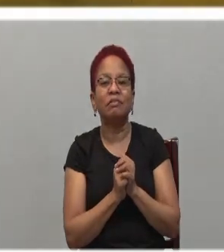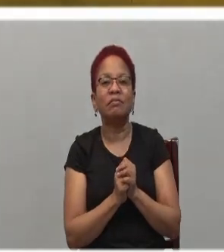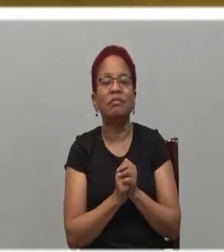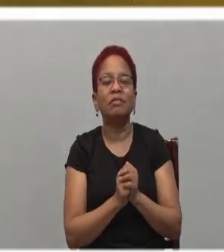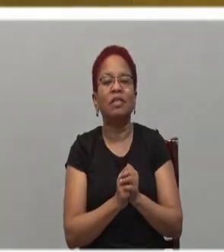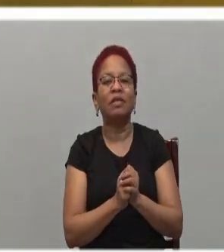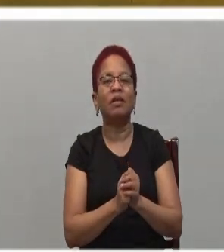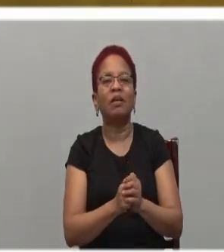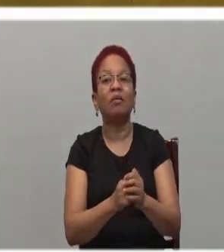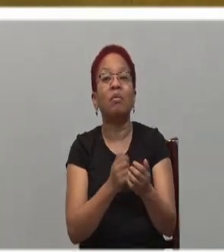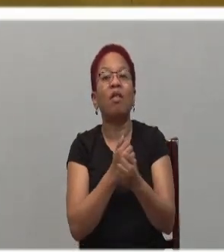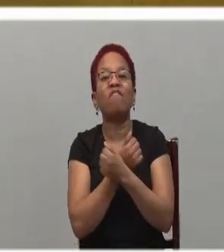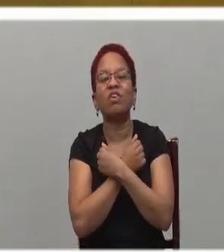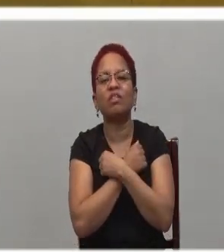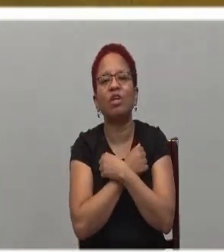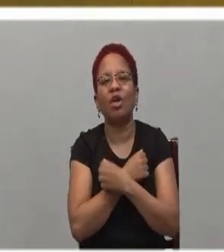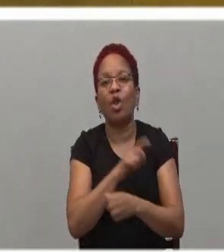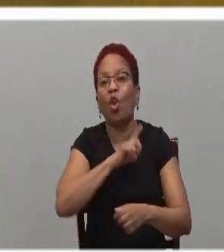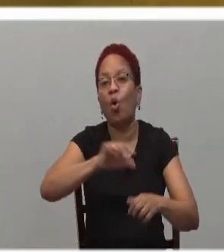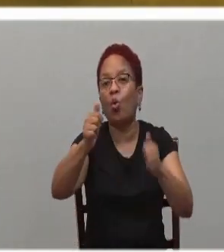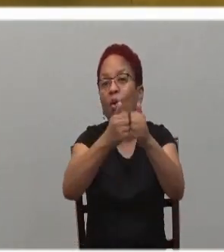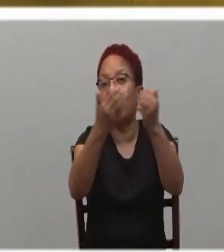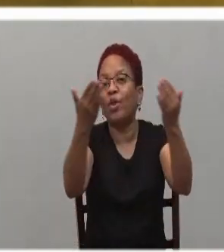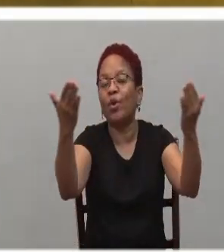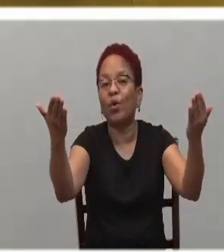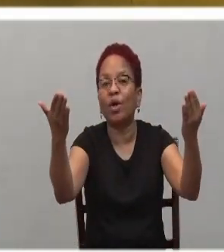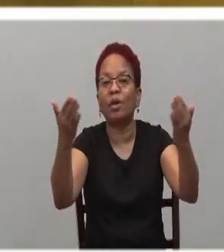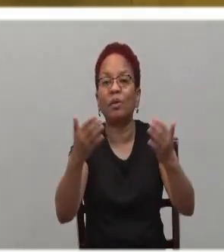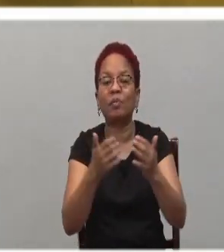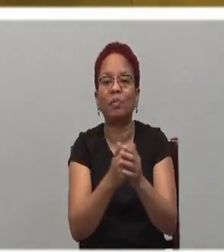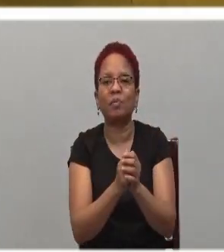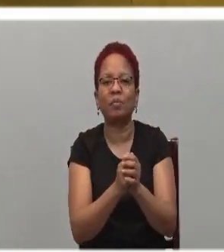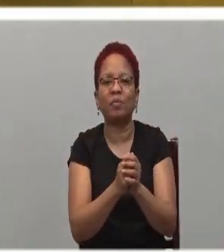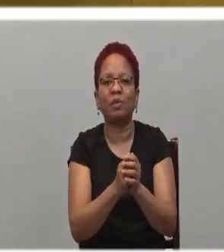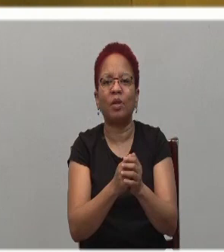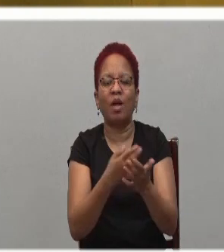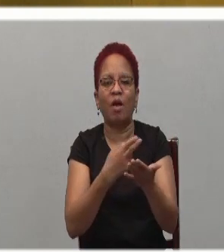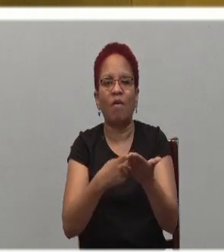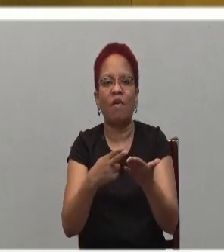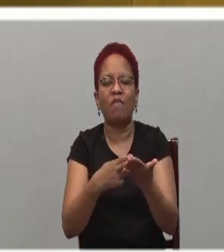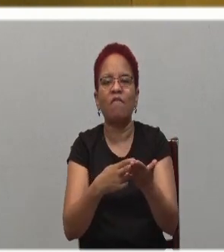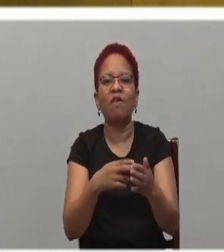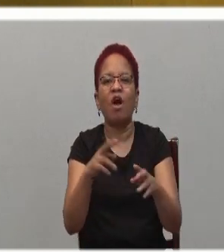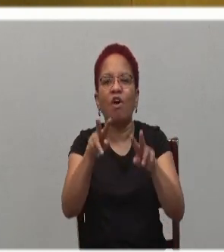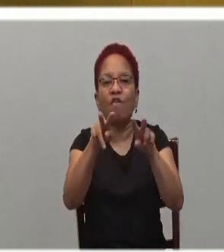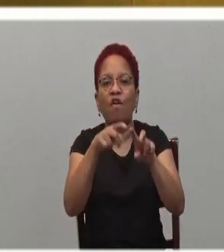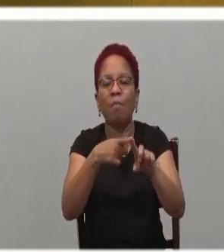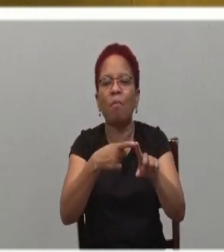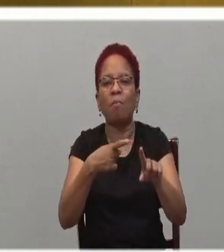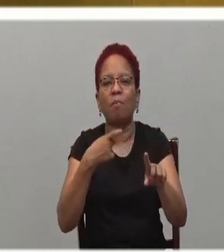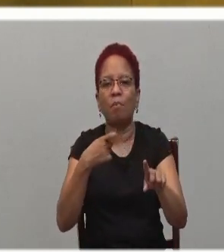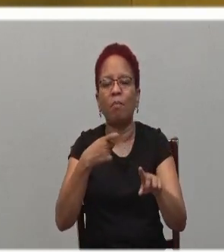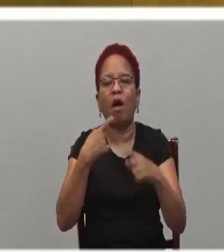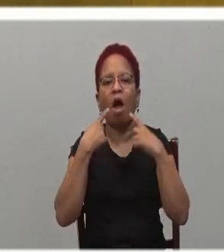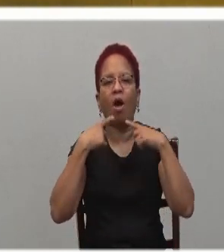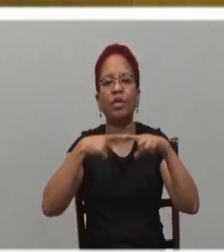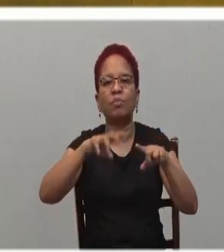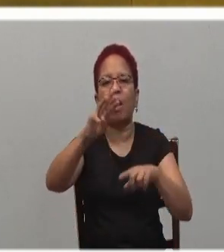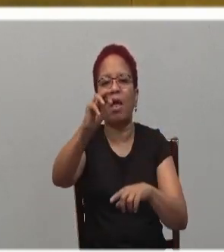Beloved, the Lord be with you. A reading from the Holy Gospel according to Matthew.